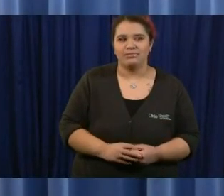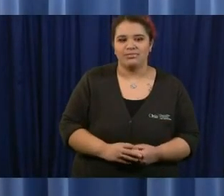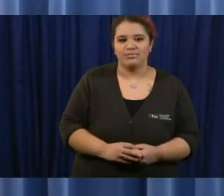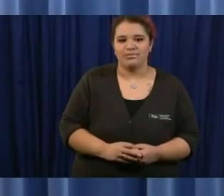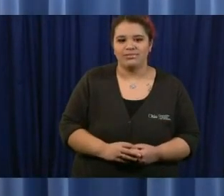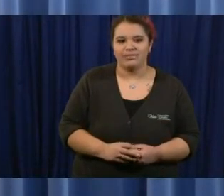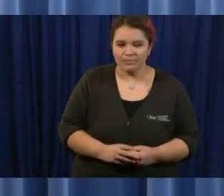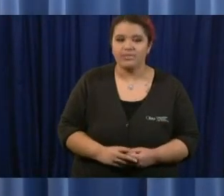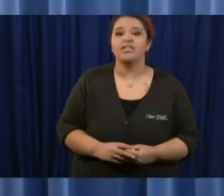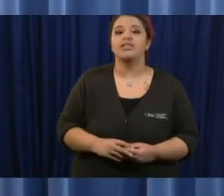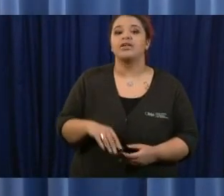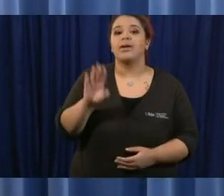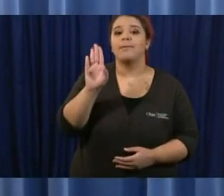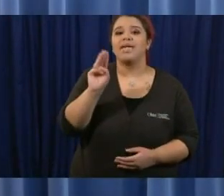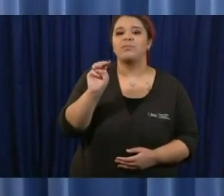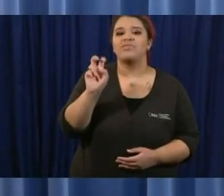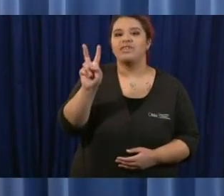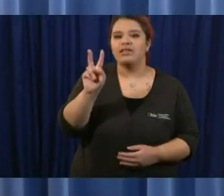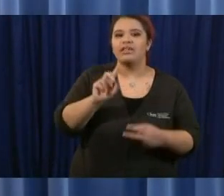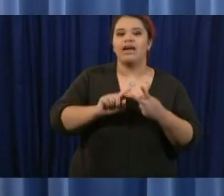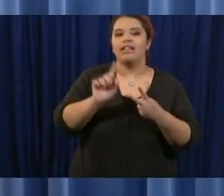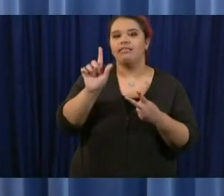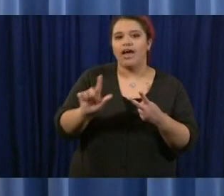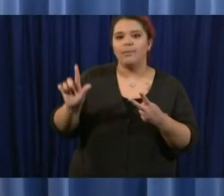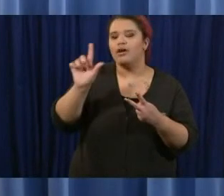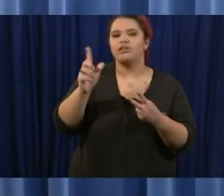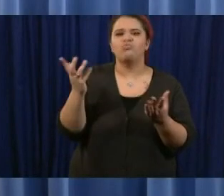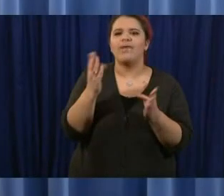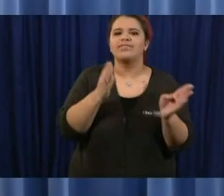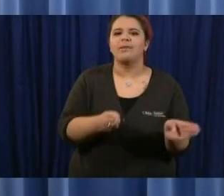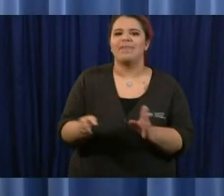of motor vehicles and libraries what is the plan for that